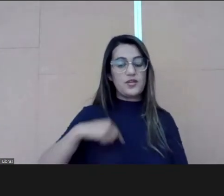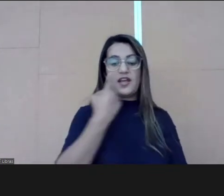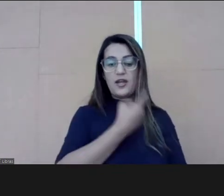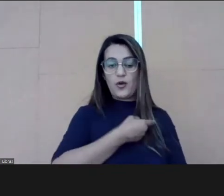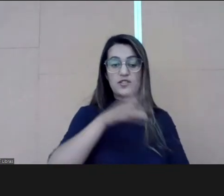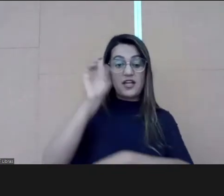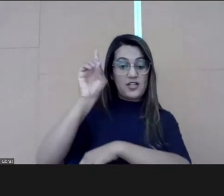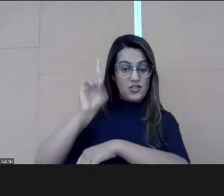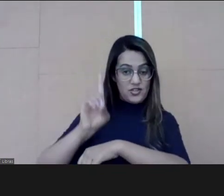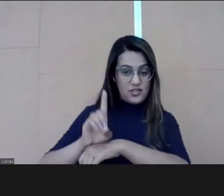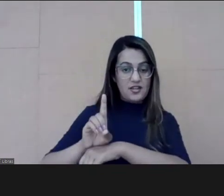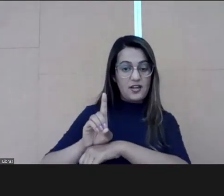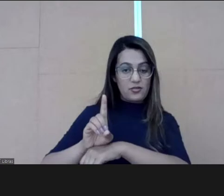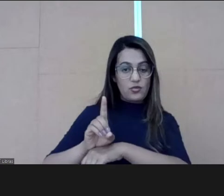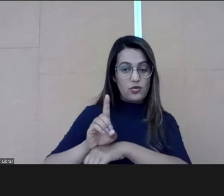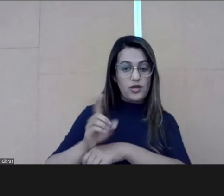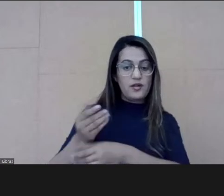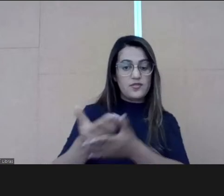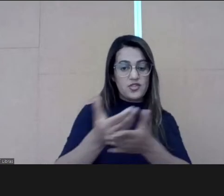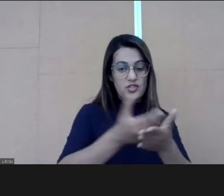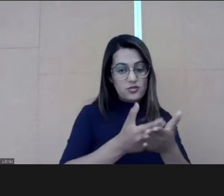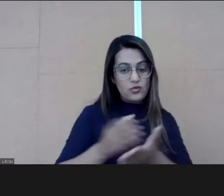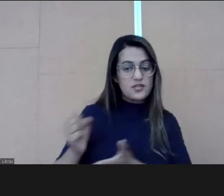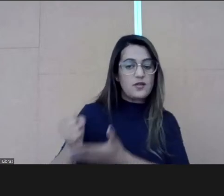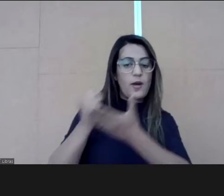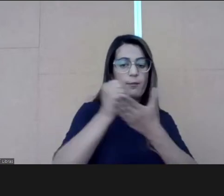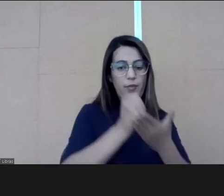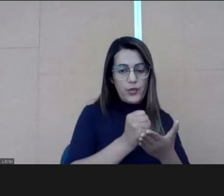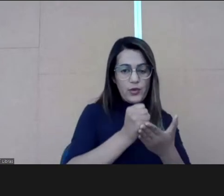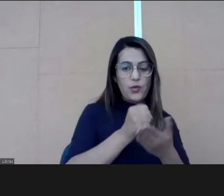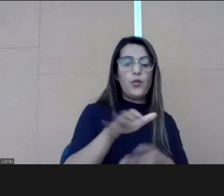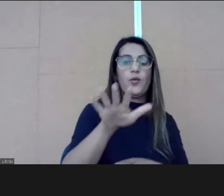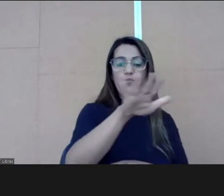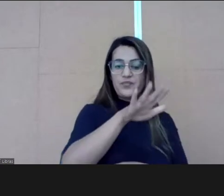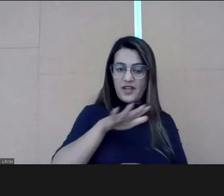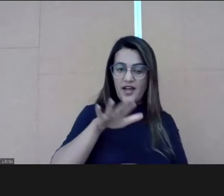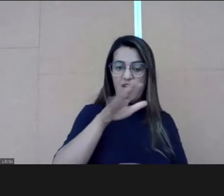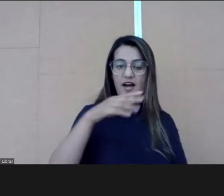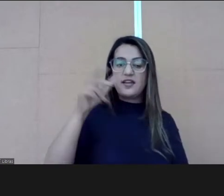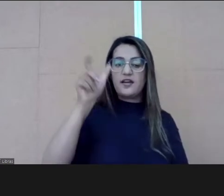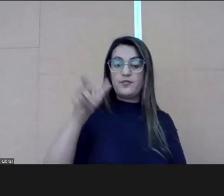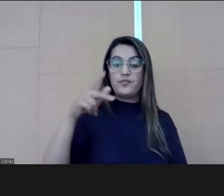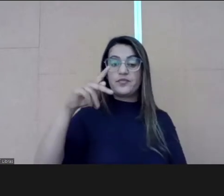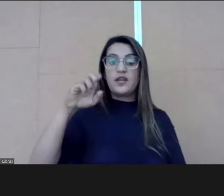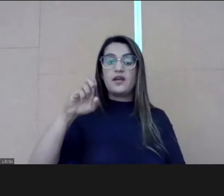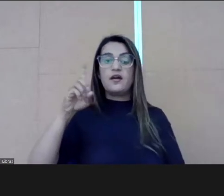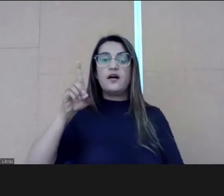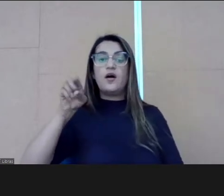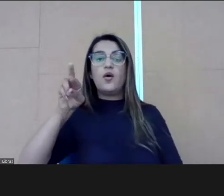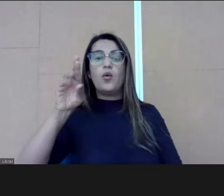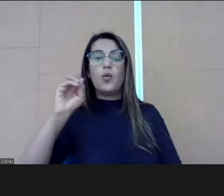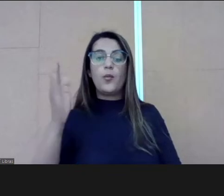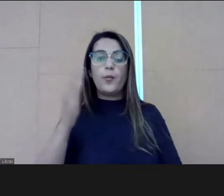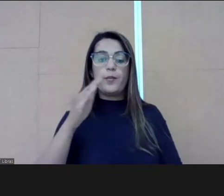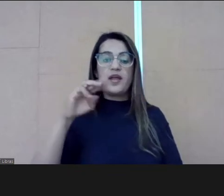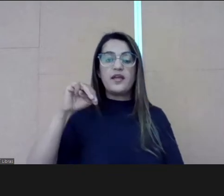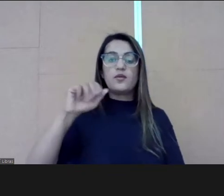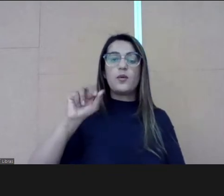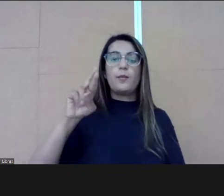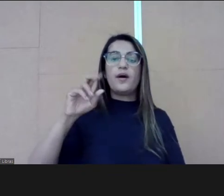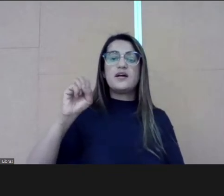Flavia, who is here, is built for us. She helped us. Pedro Masson, now the team